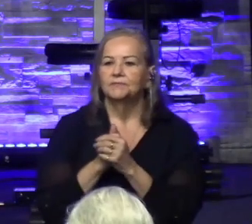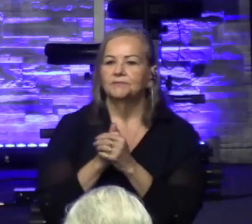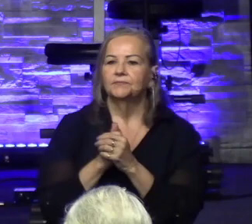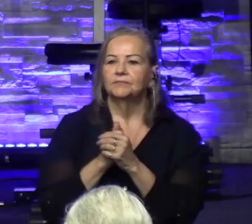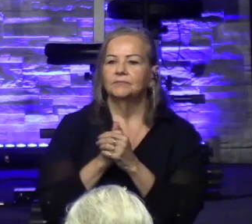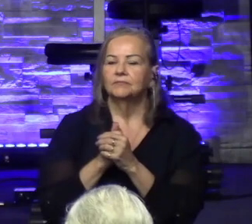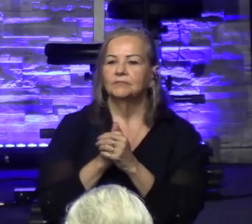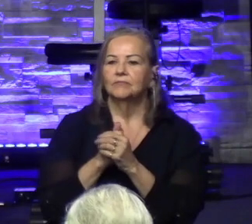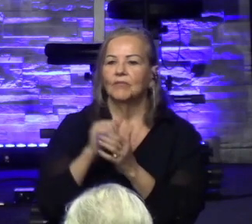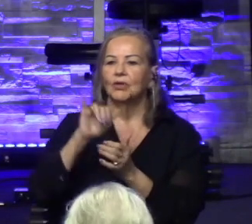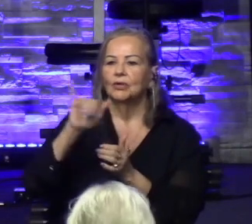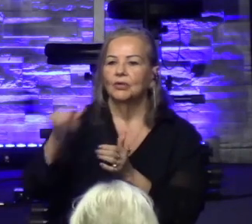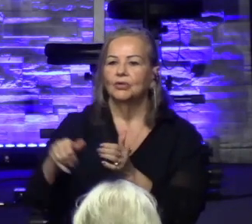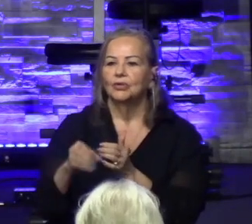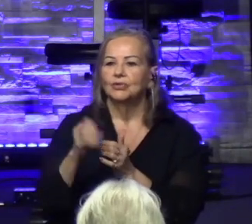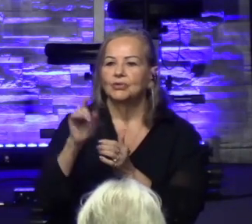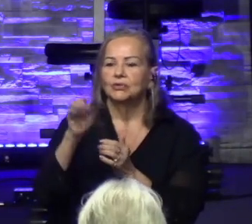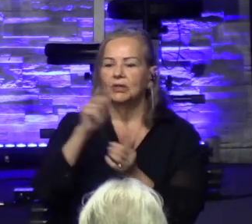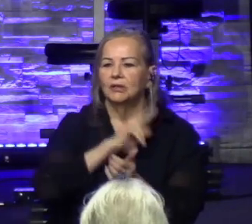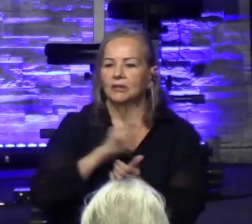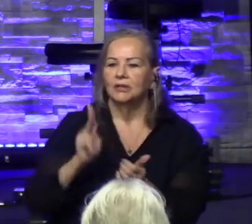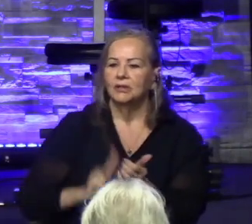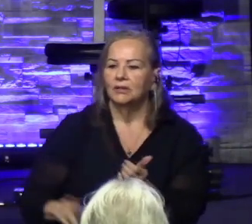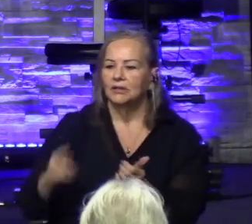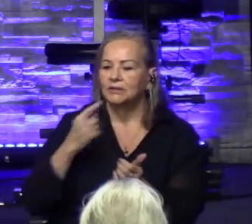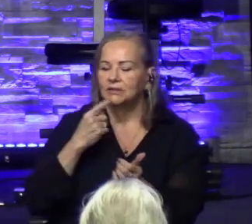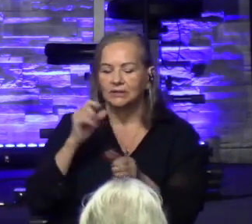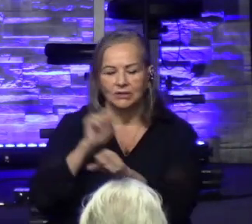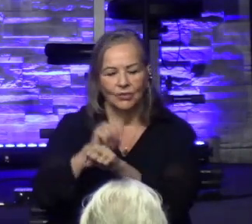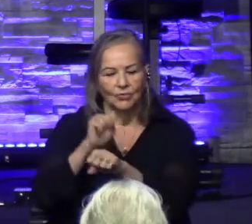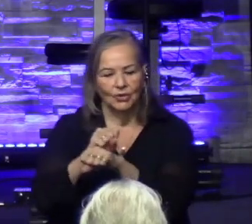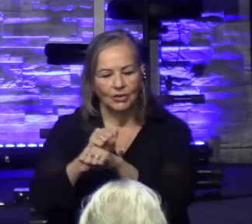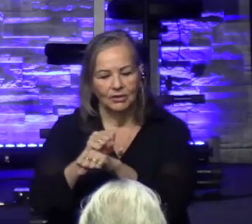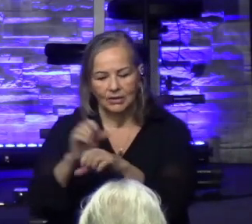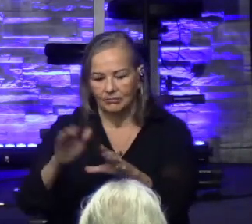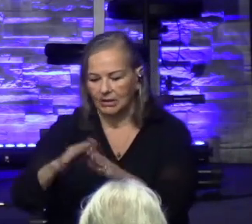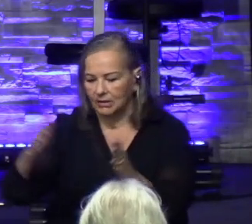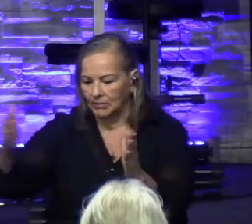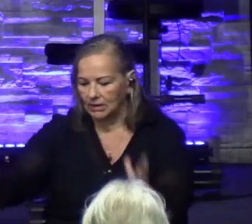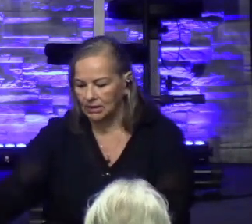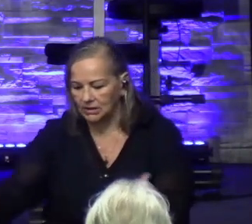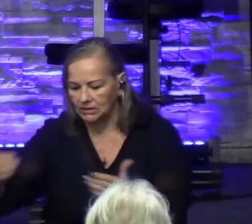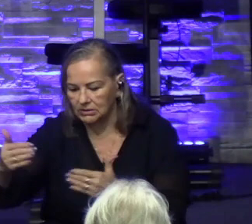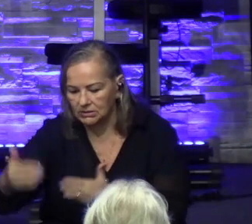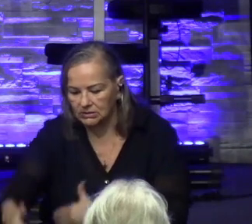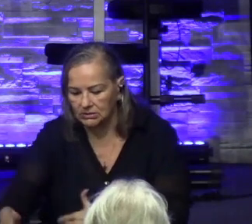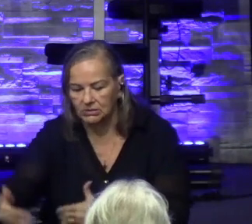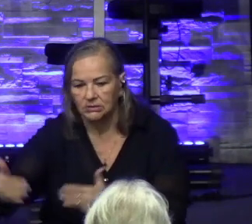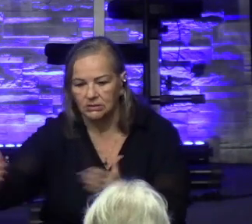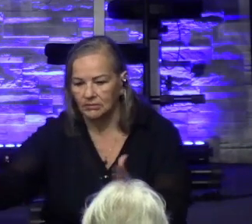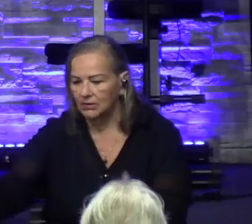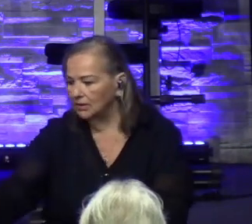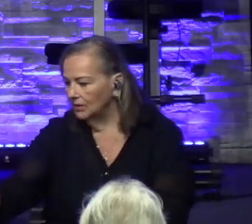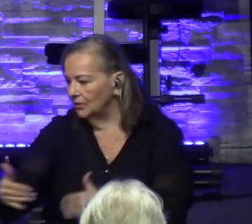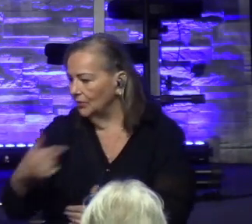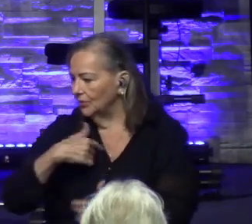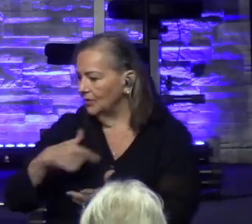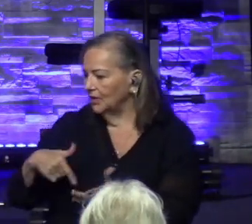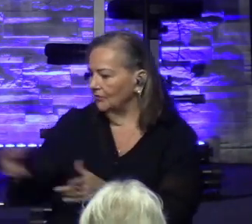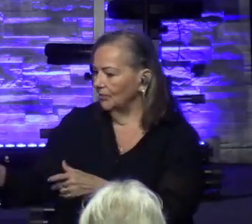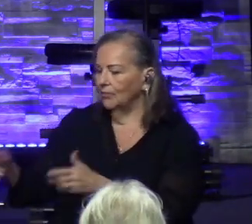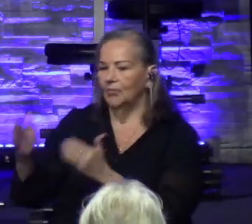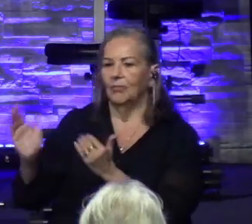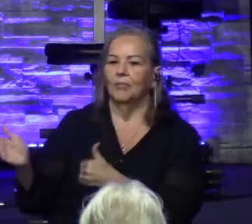Right? Josiah said, okay, this isn't working. So he built a chest. He built a box. We have a box here. We have a chest